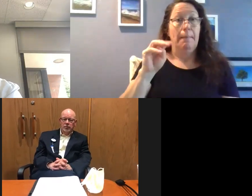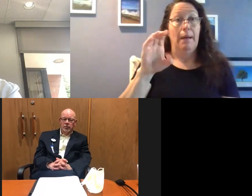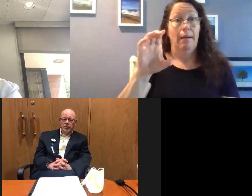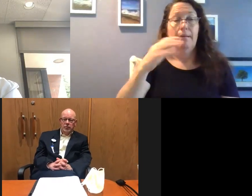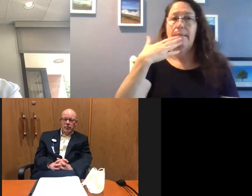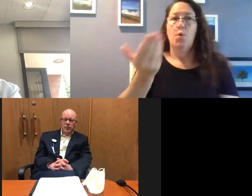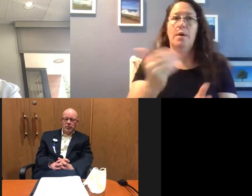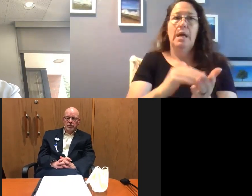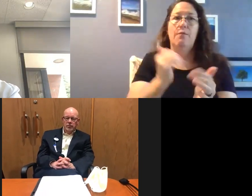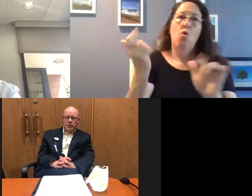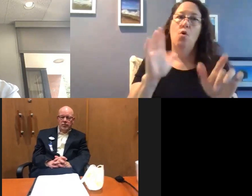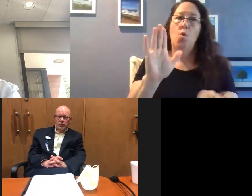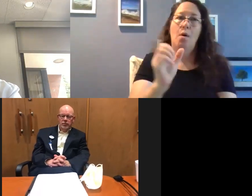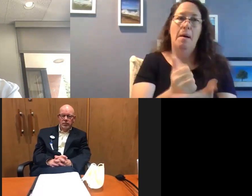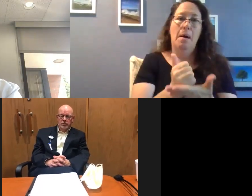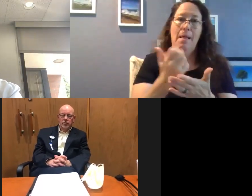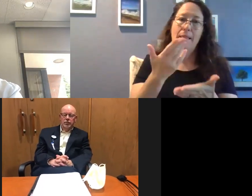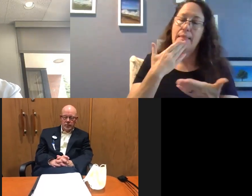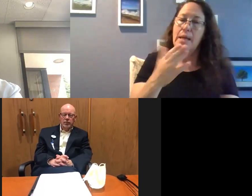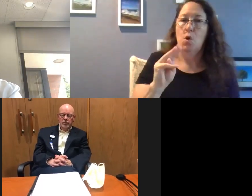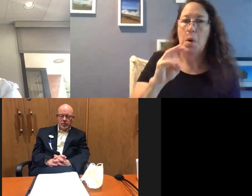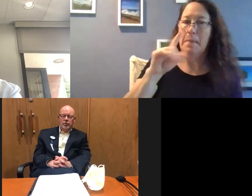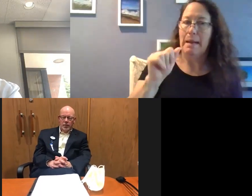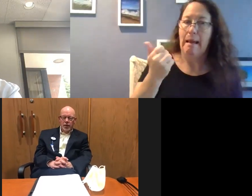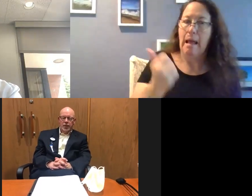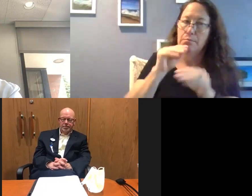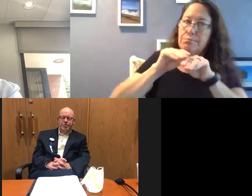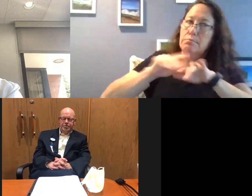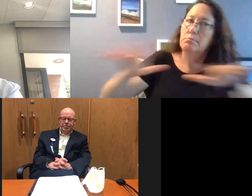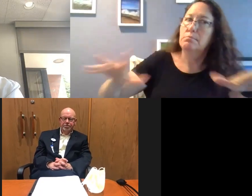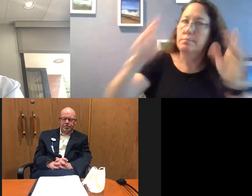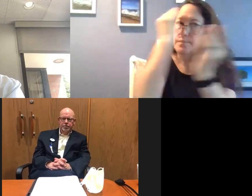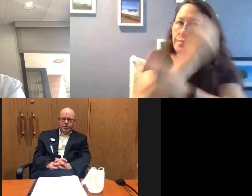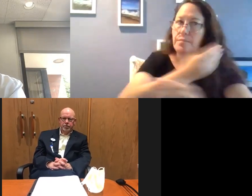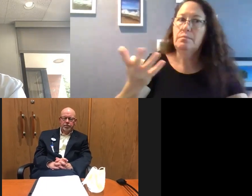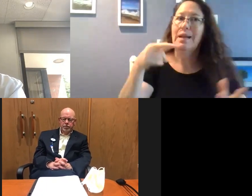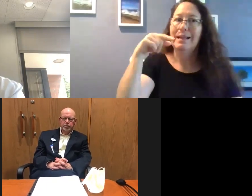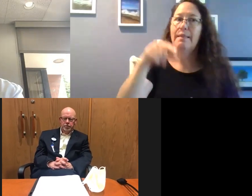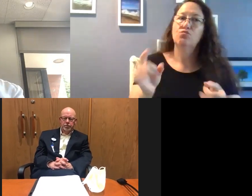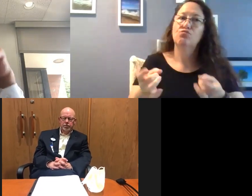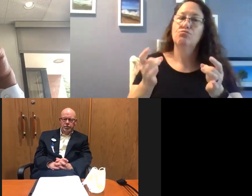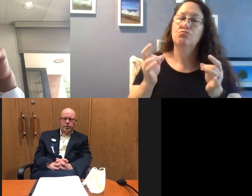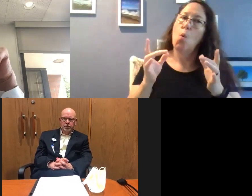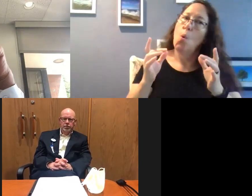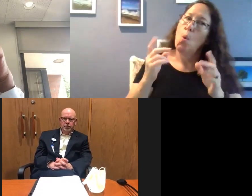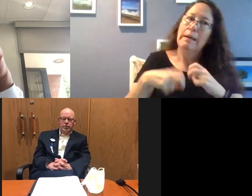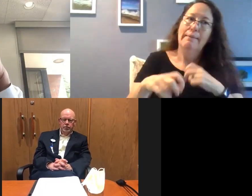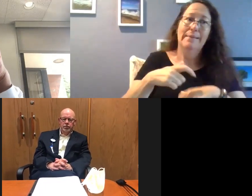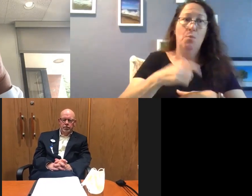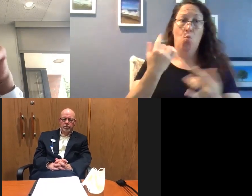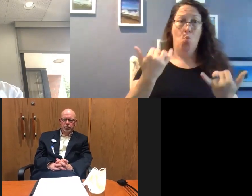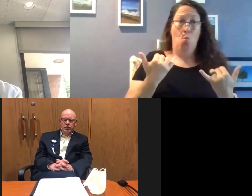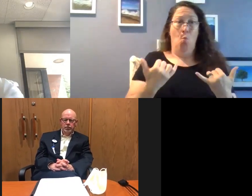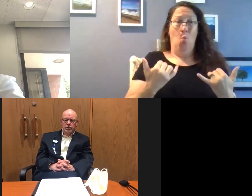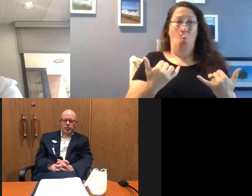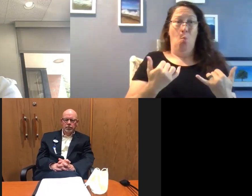you again for all your help and thank you to the media for helping us get the word out because this is a critical turning point for us right now if